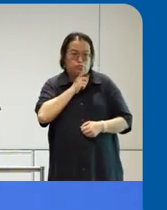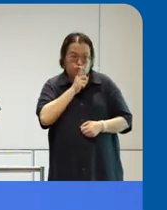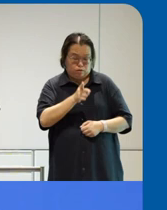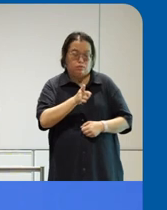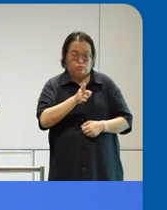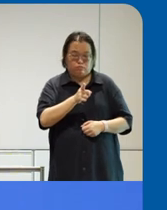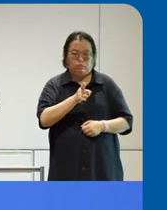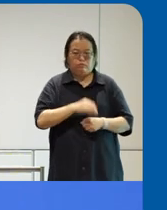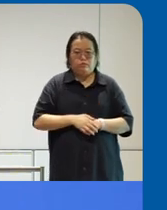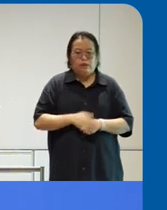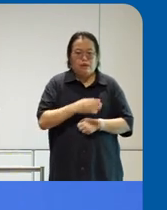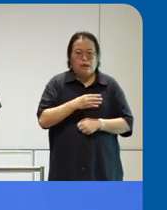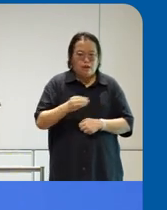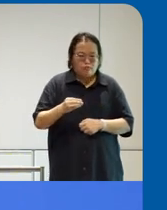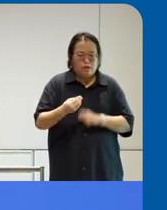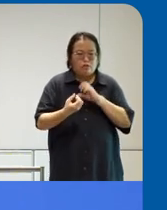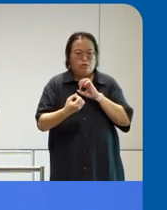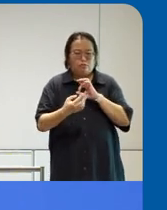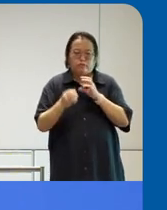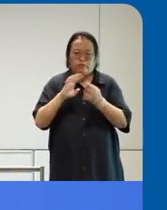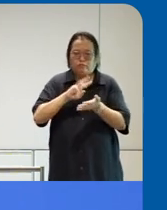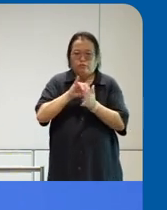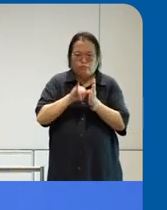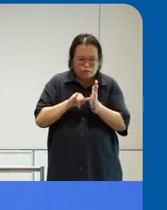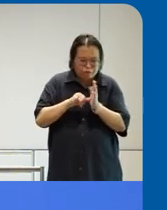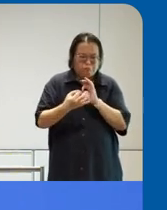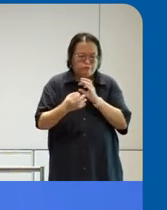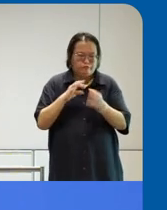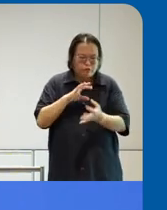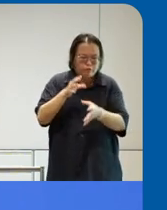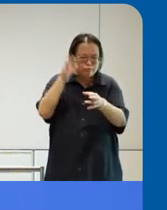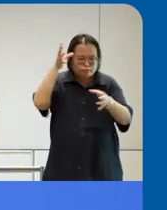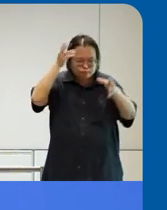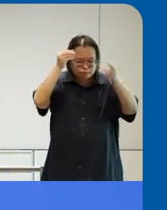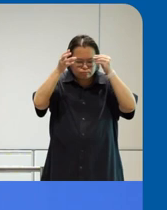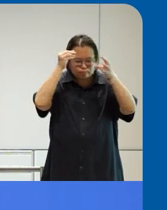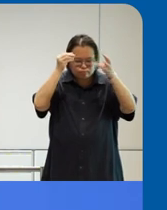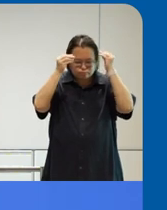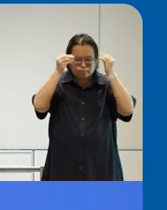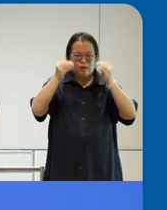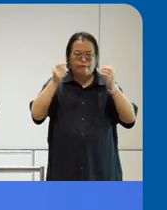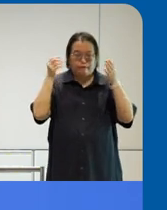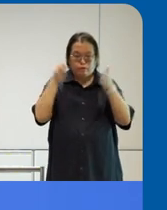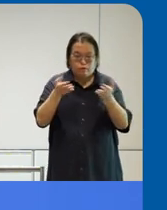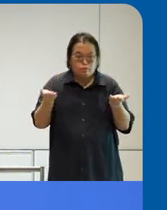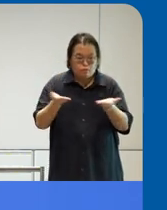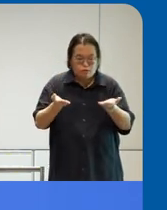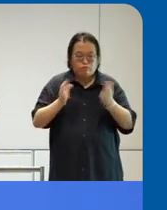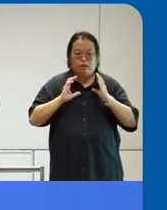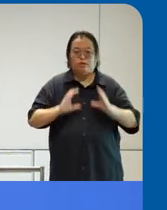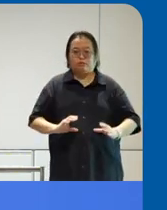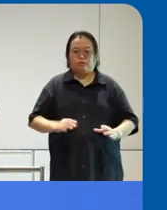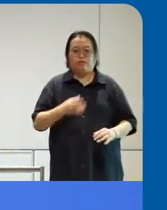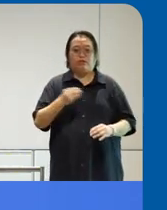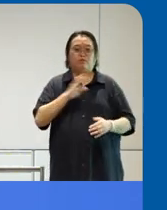And getting community feedback, and working with partners in the community, focusing on that, and customers, and everyone else who uses